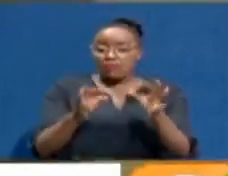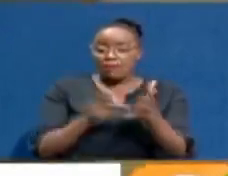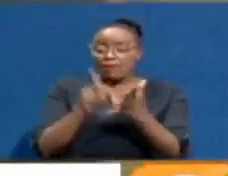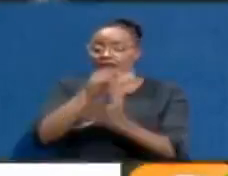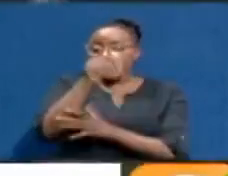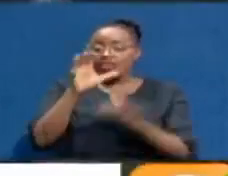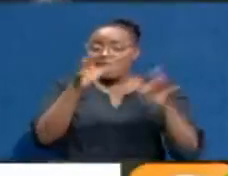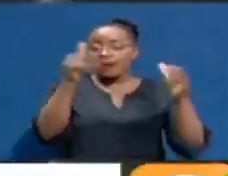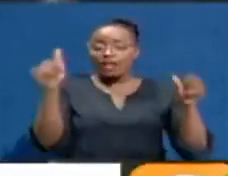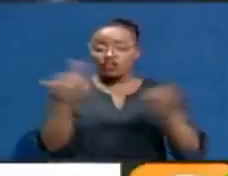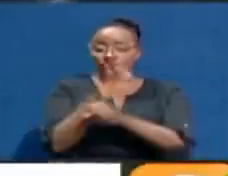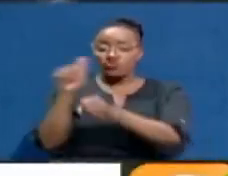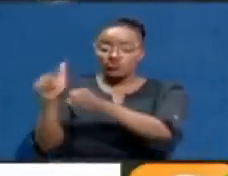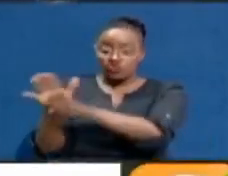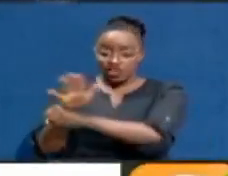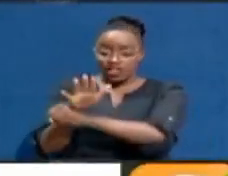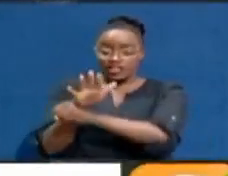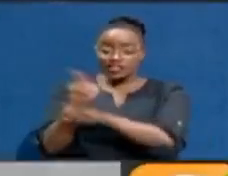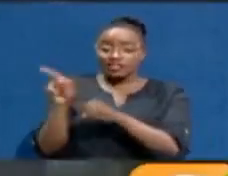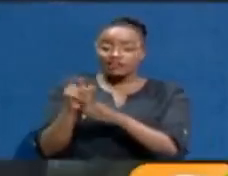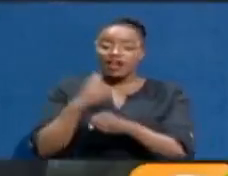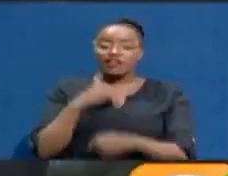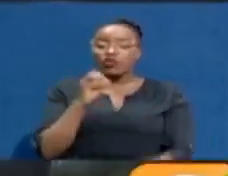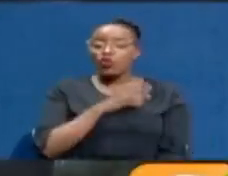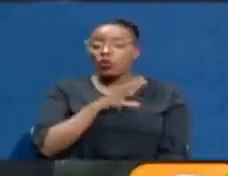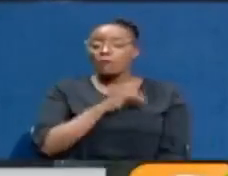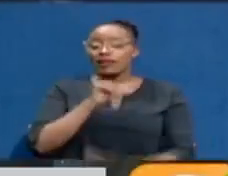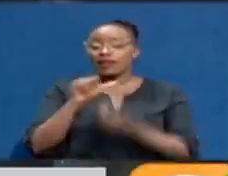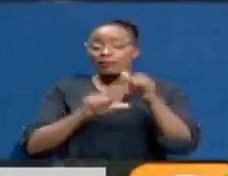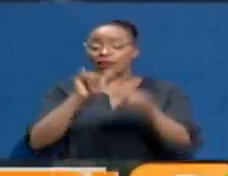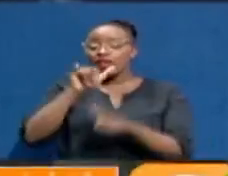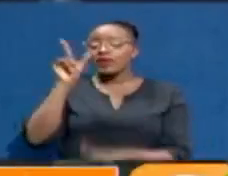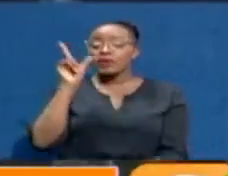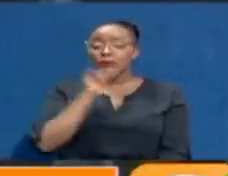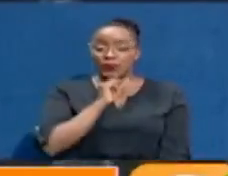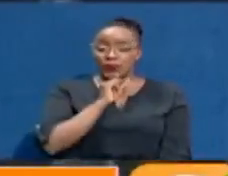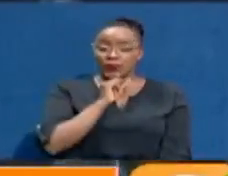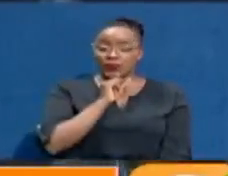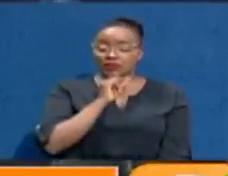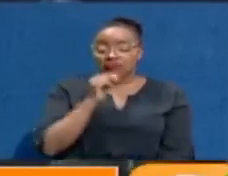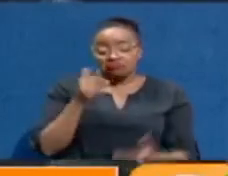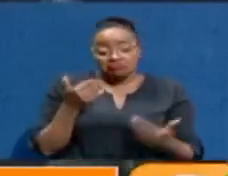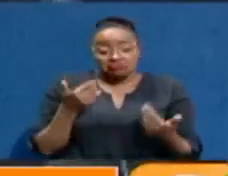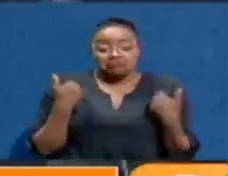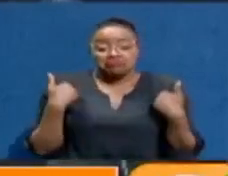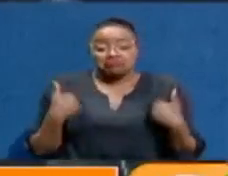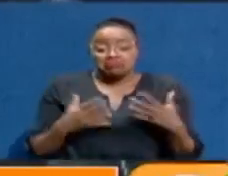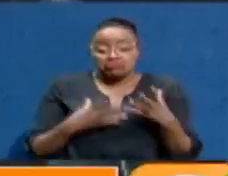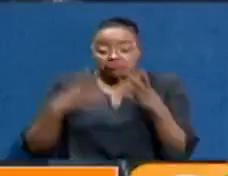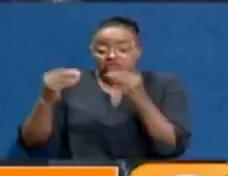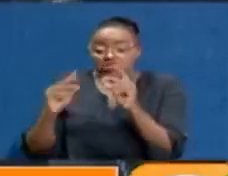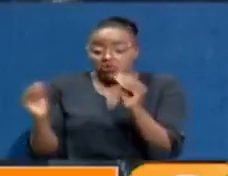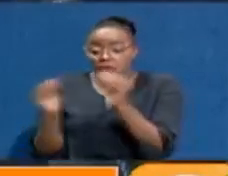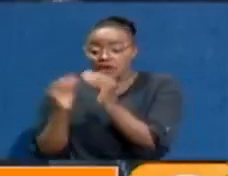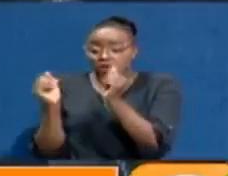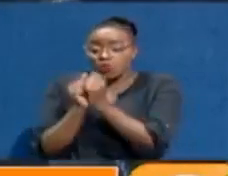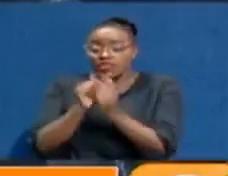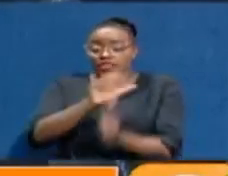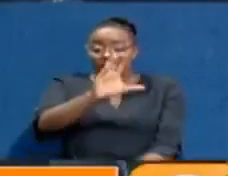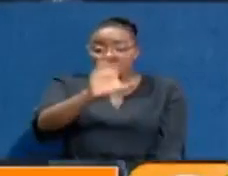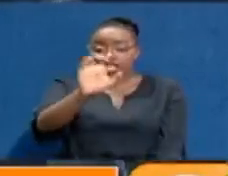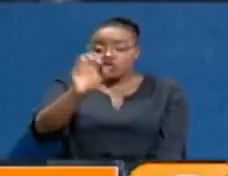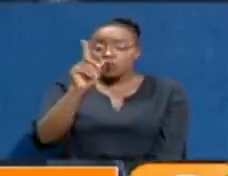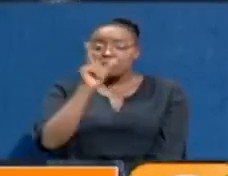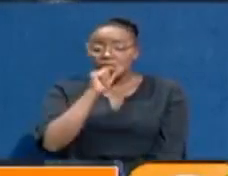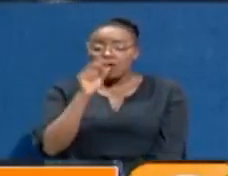companies in full. Even I have baffled. I have really complained about this. I even went to see the CEO recently. I